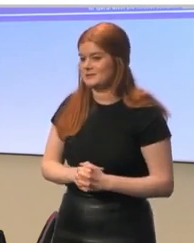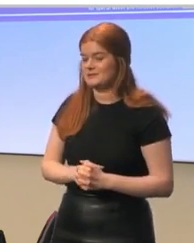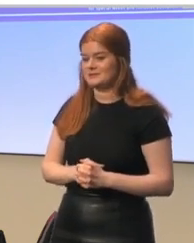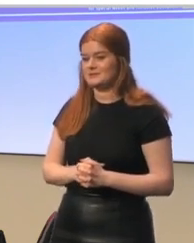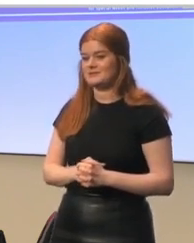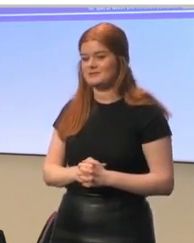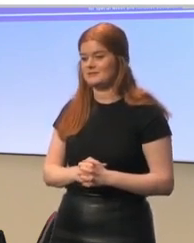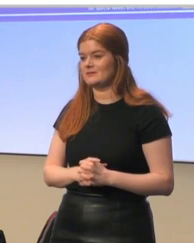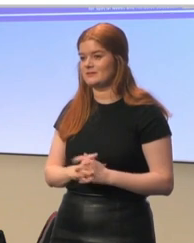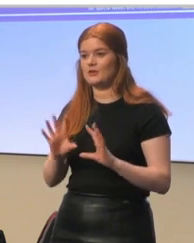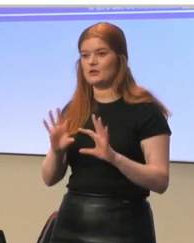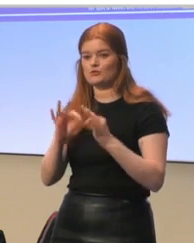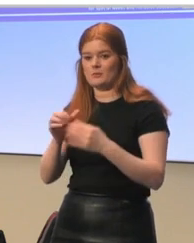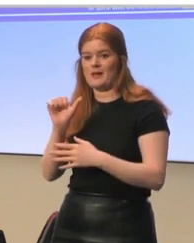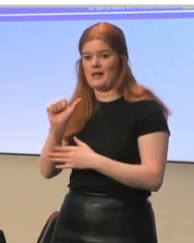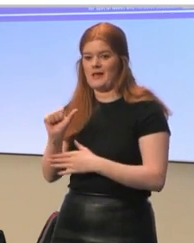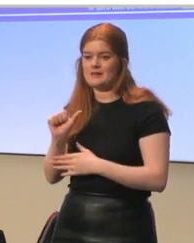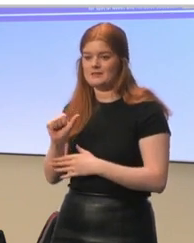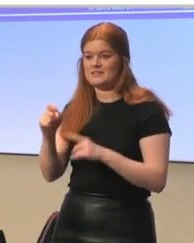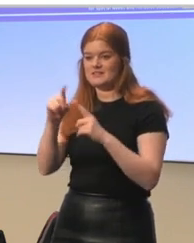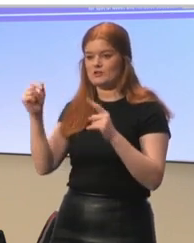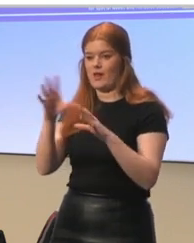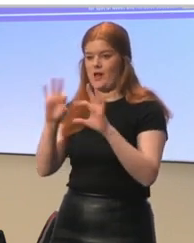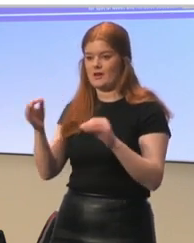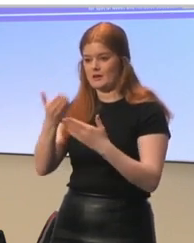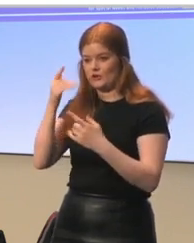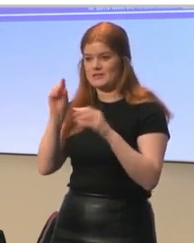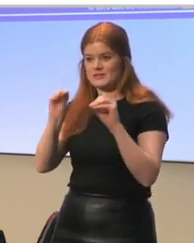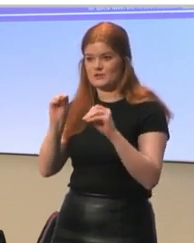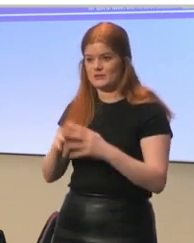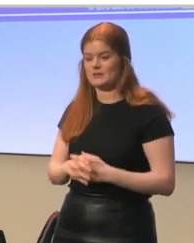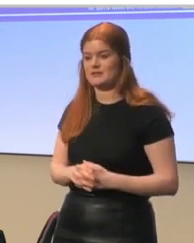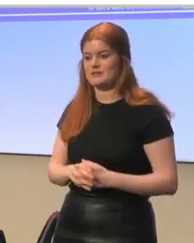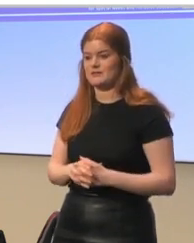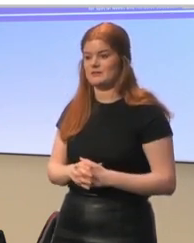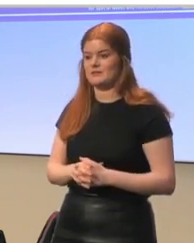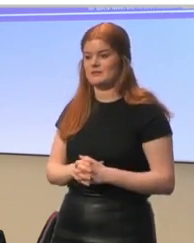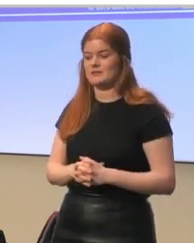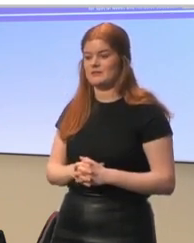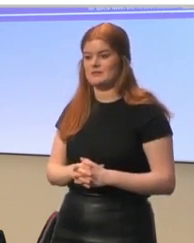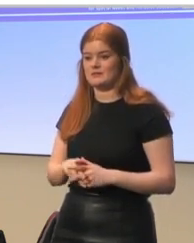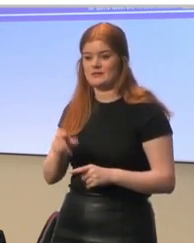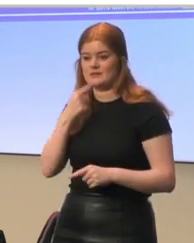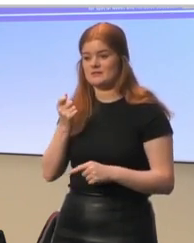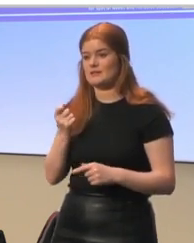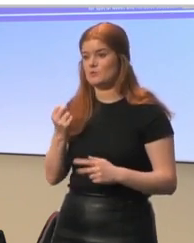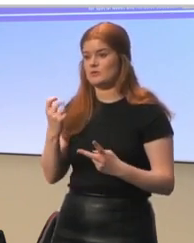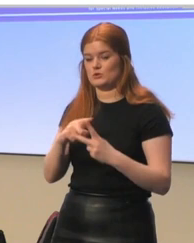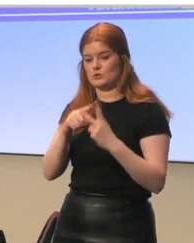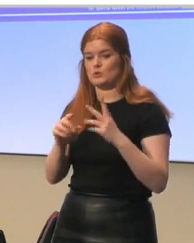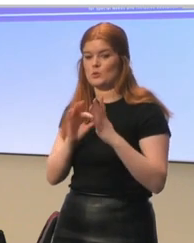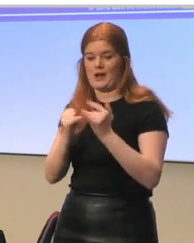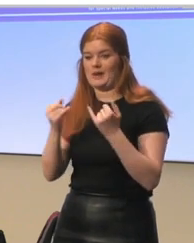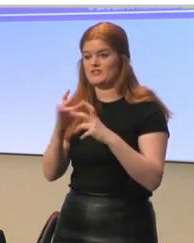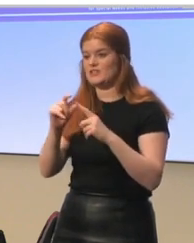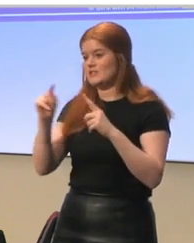Yes, group A was digital online learning and teaching. And the suggested tool was guidelines for